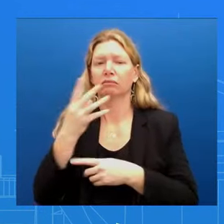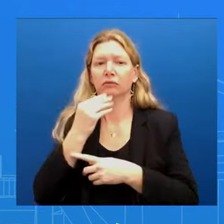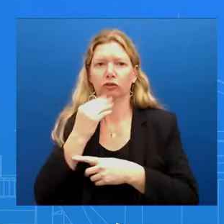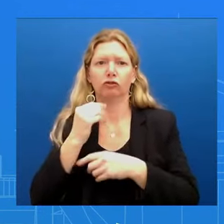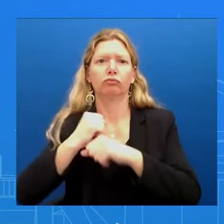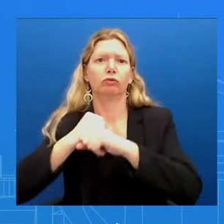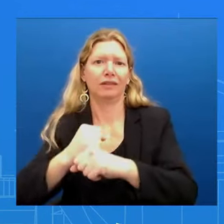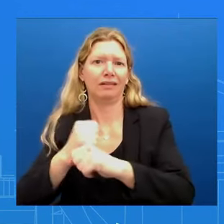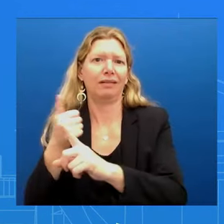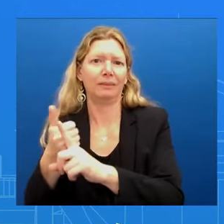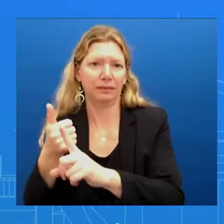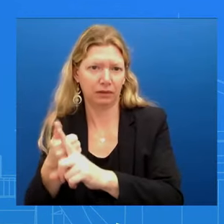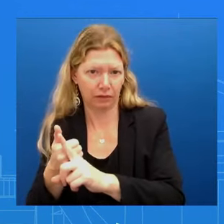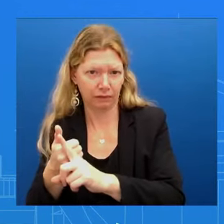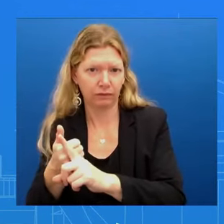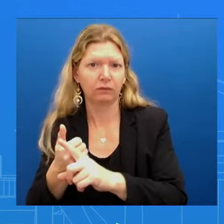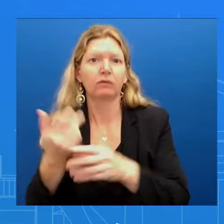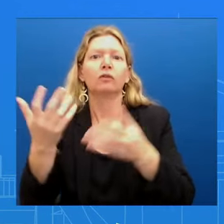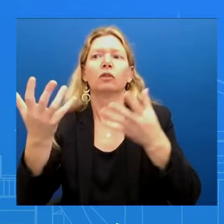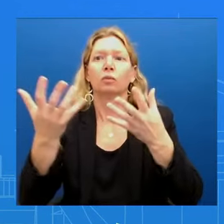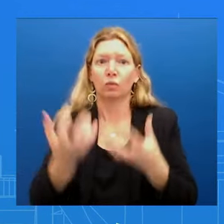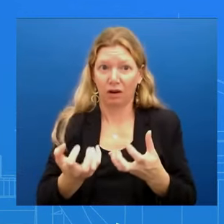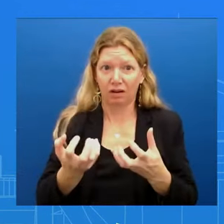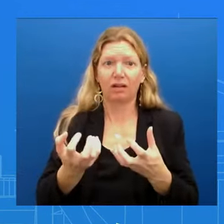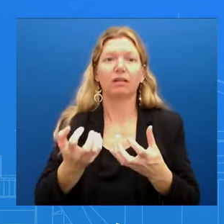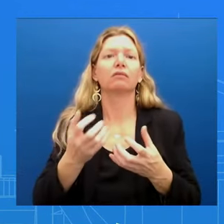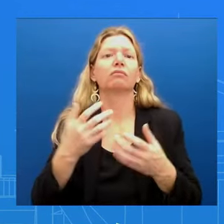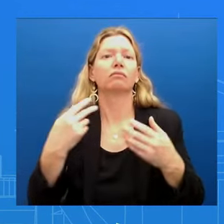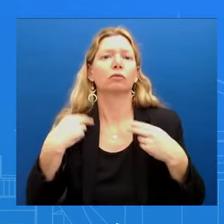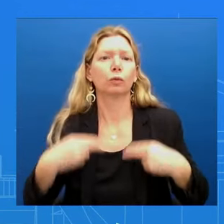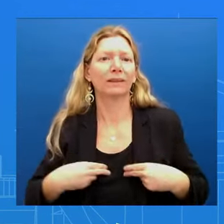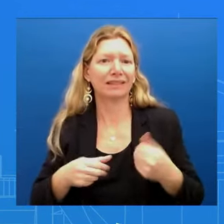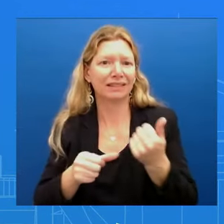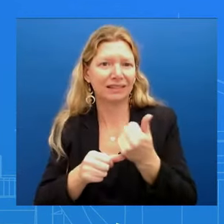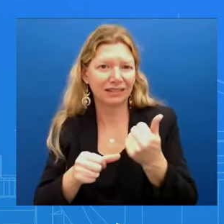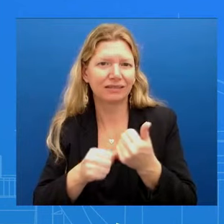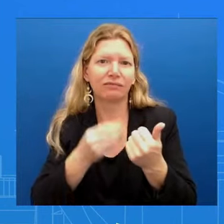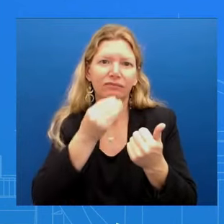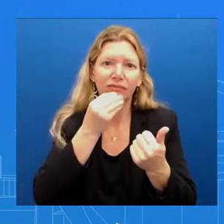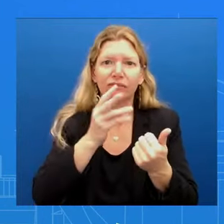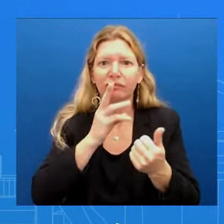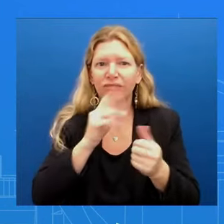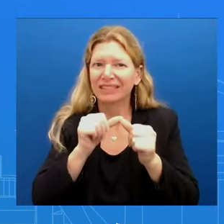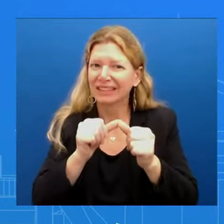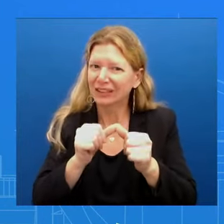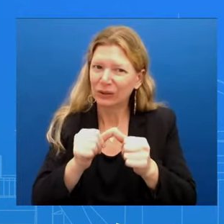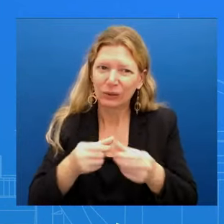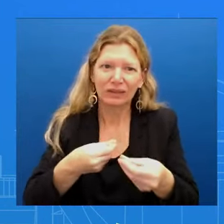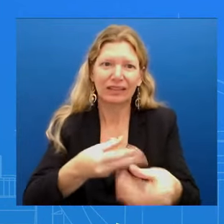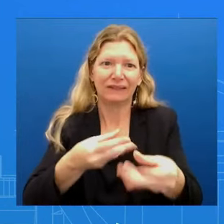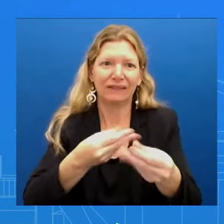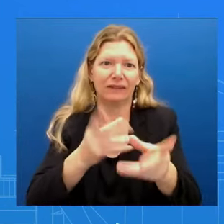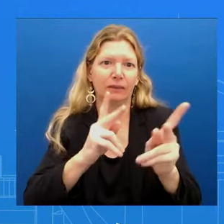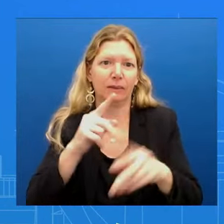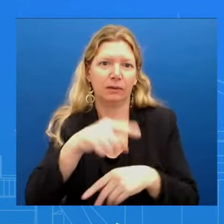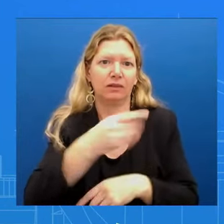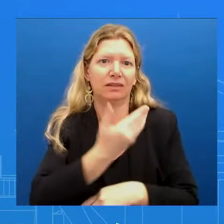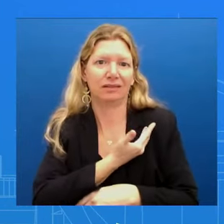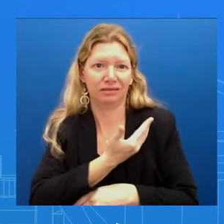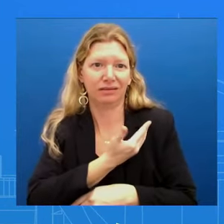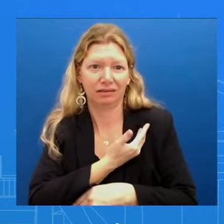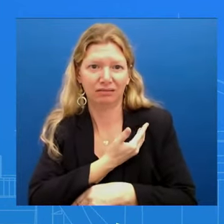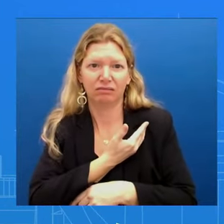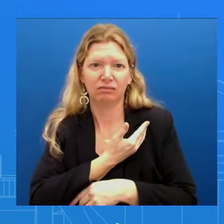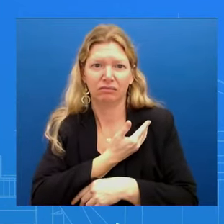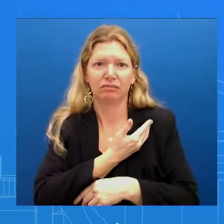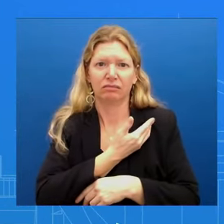no means has there been enough There needs to be more And we want to get all those hostages home We believe that the best way to accomplish those three goals Is